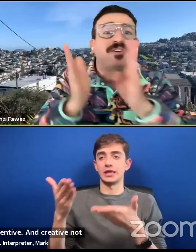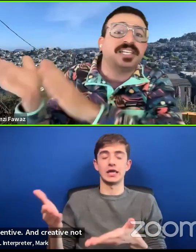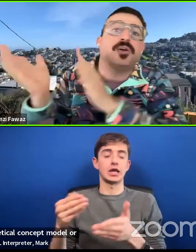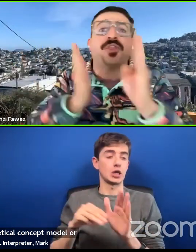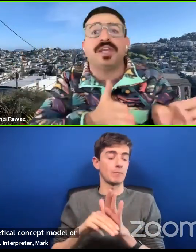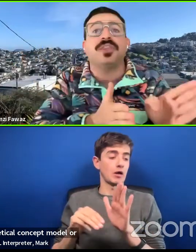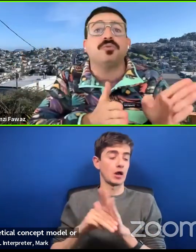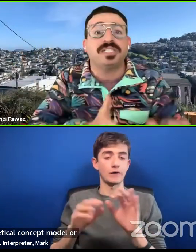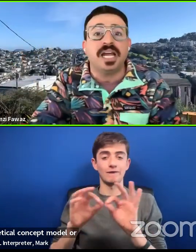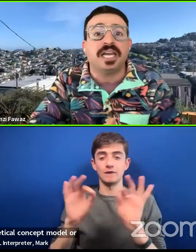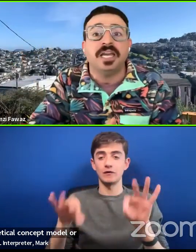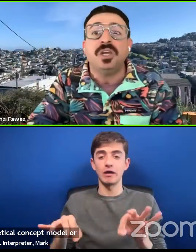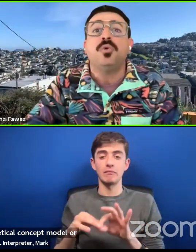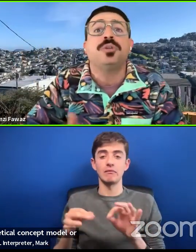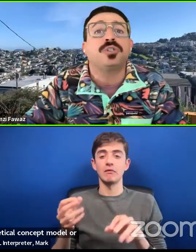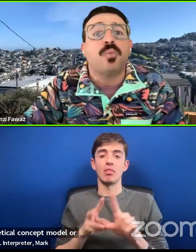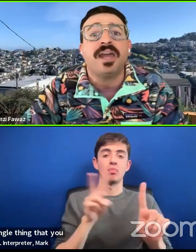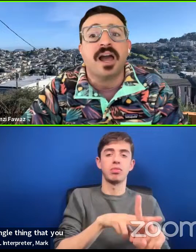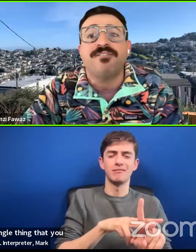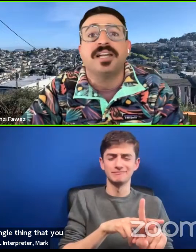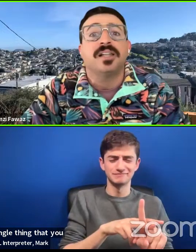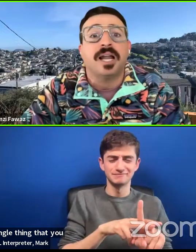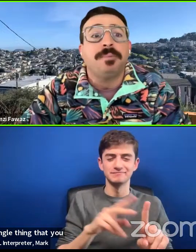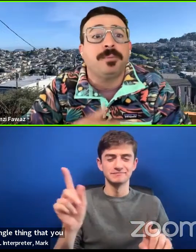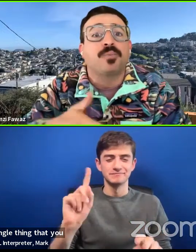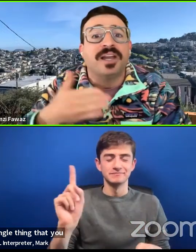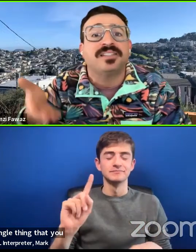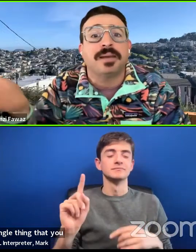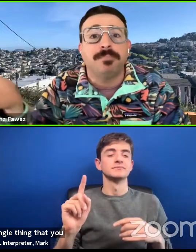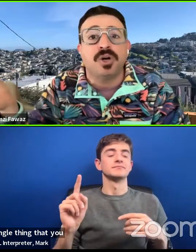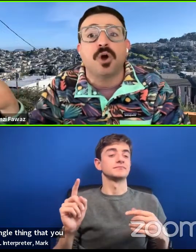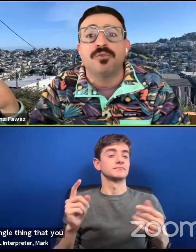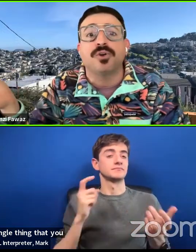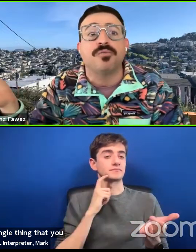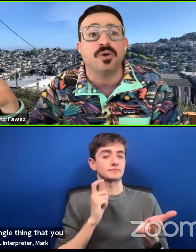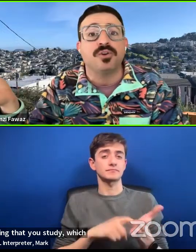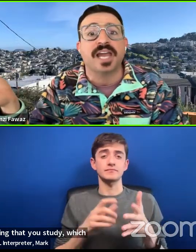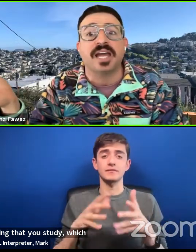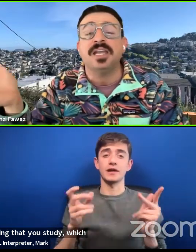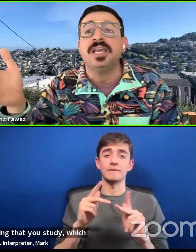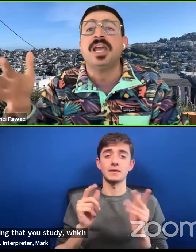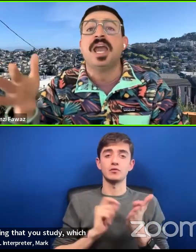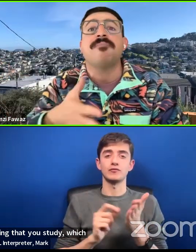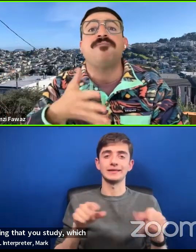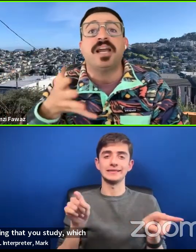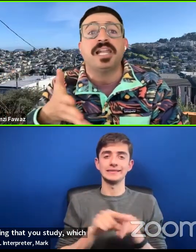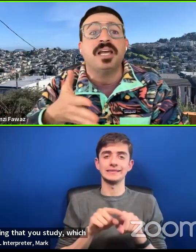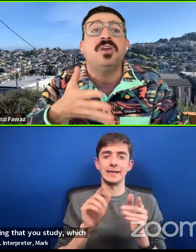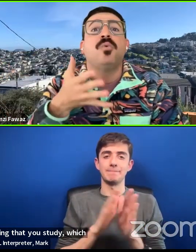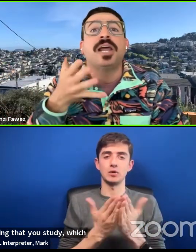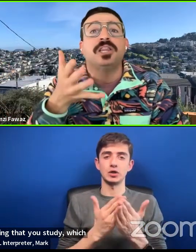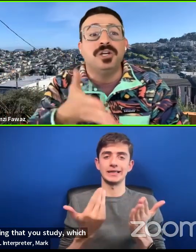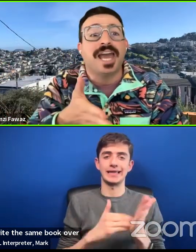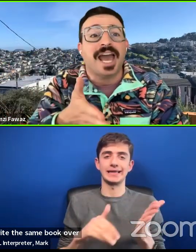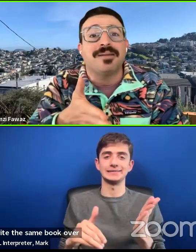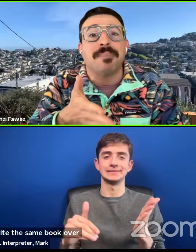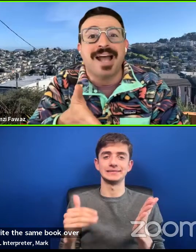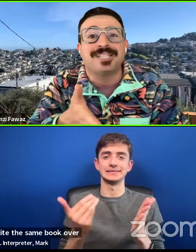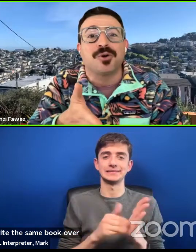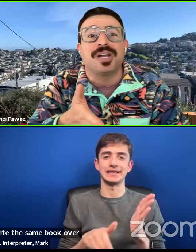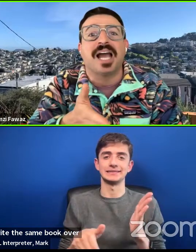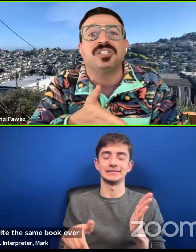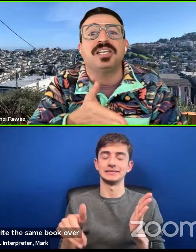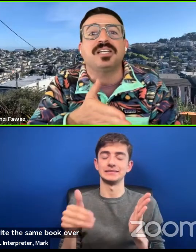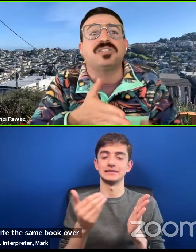onto every single thing that you study, which is why I find a lot of people write the same book over and over and over again. And when I look